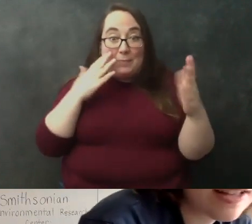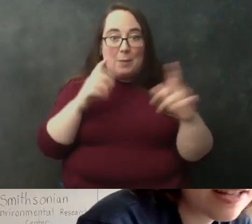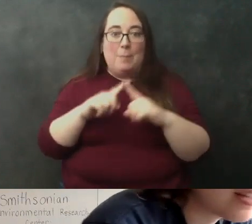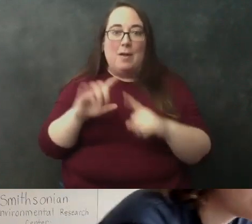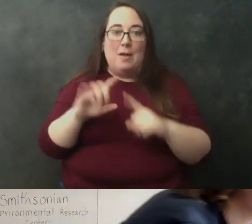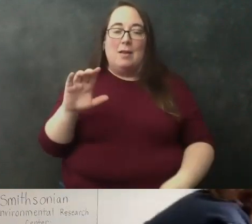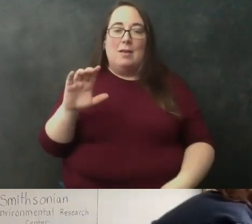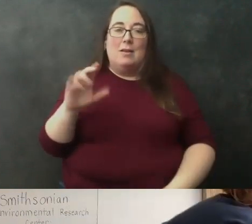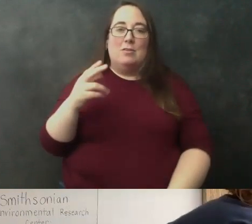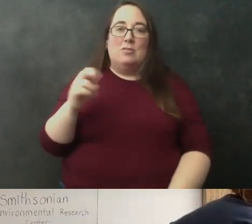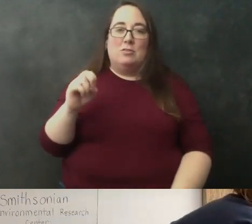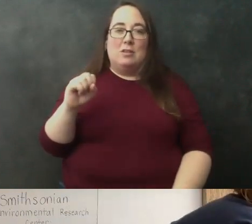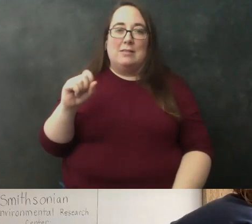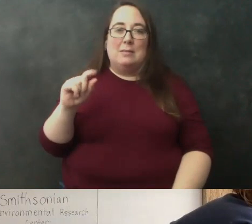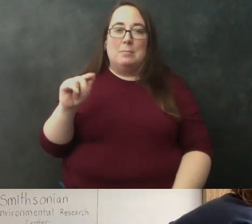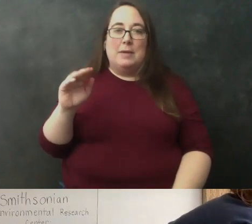by river